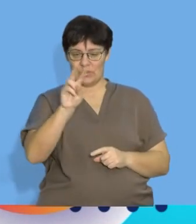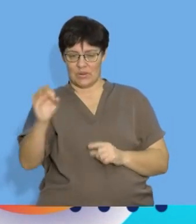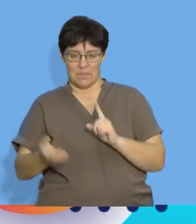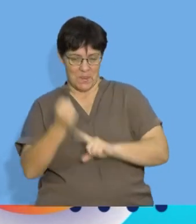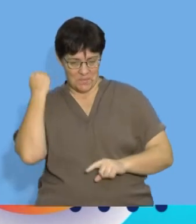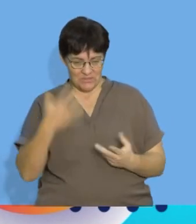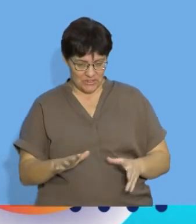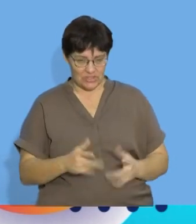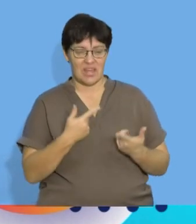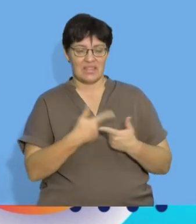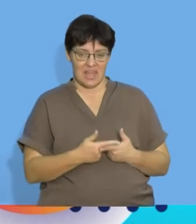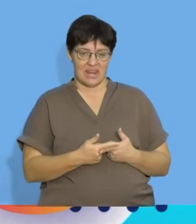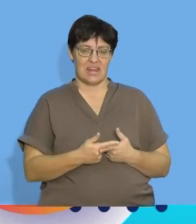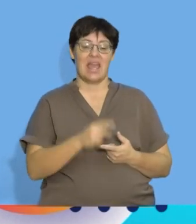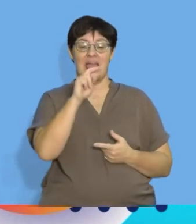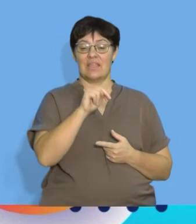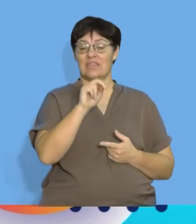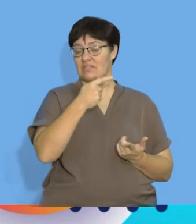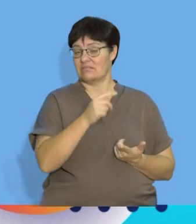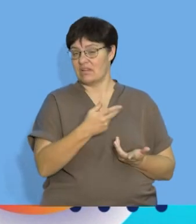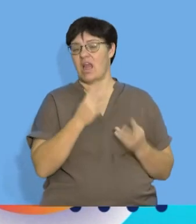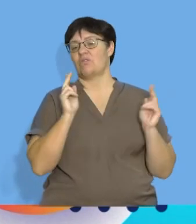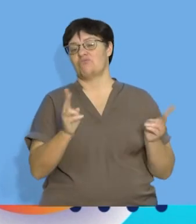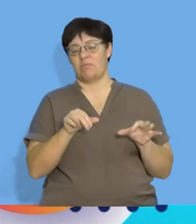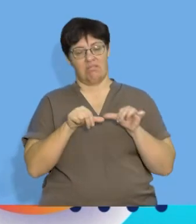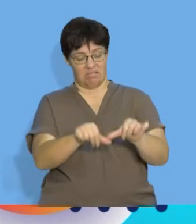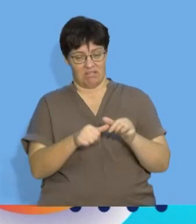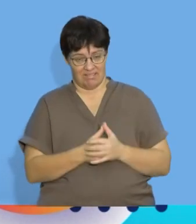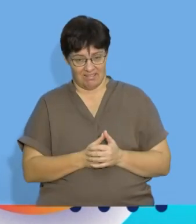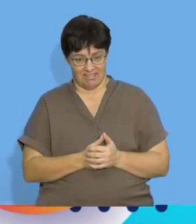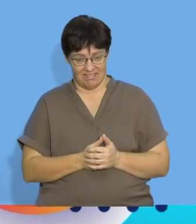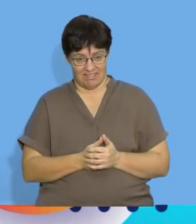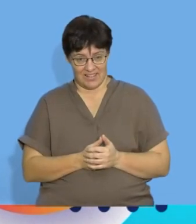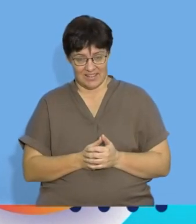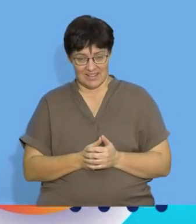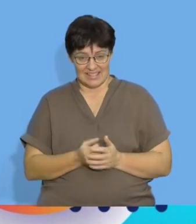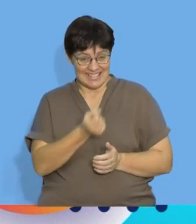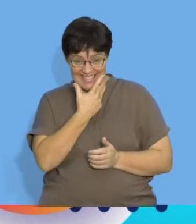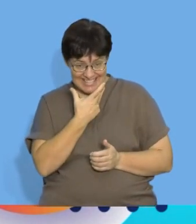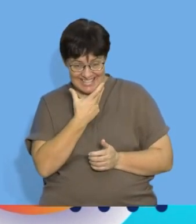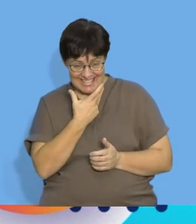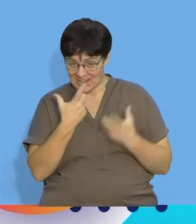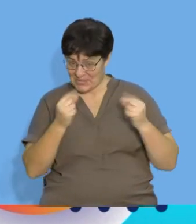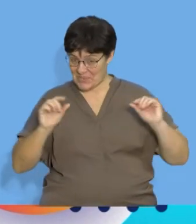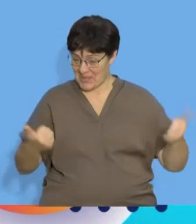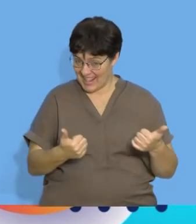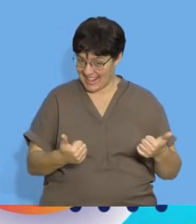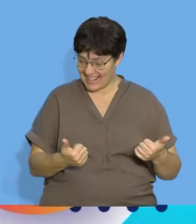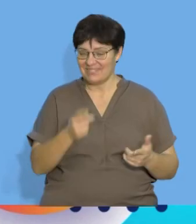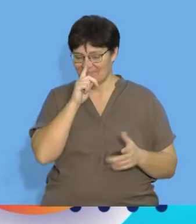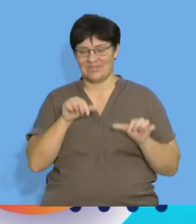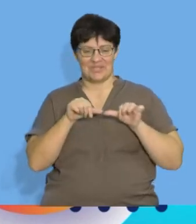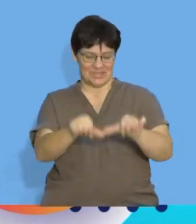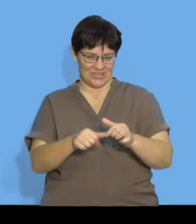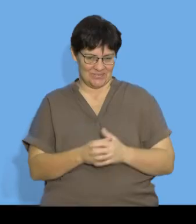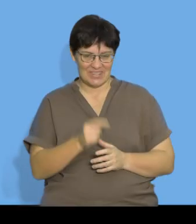general nth term as normal cool everyone smile you're doing great let's carry on let's look at the next